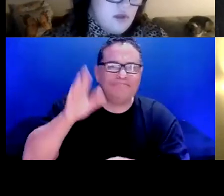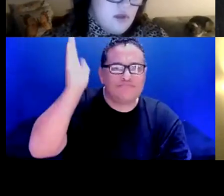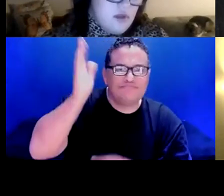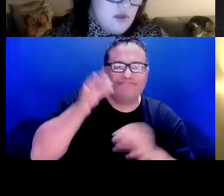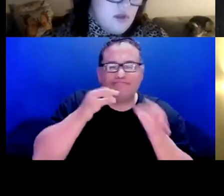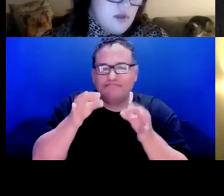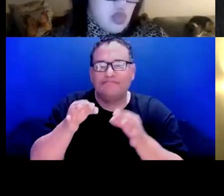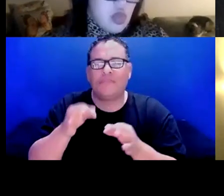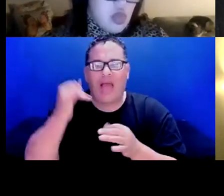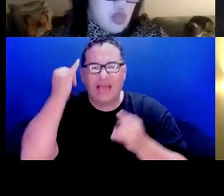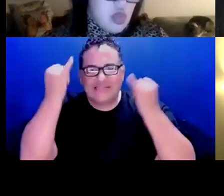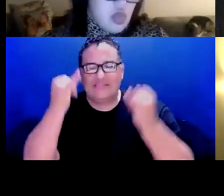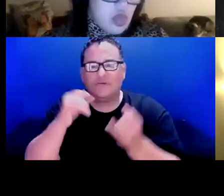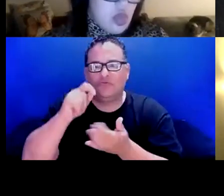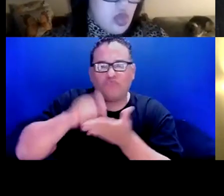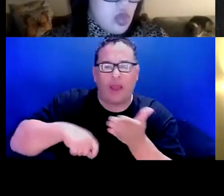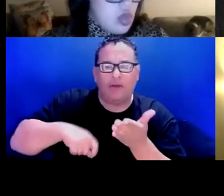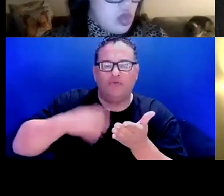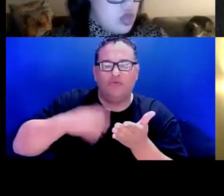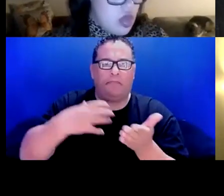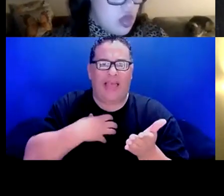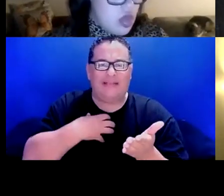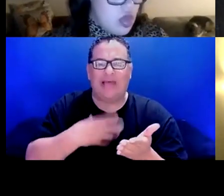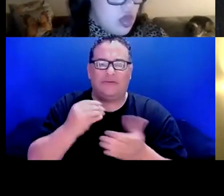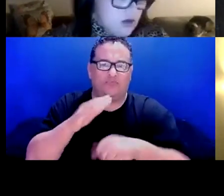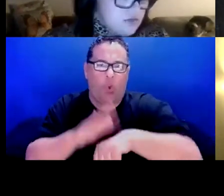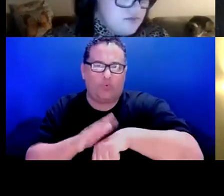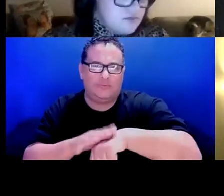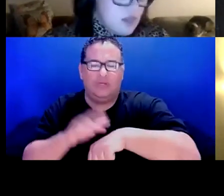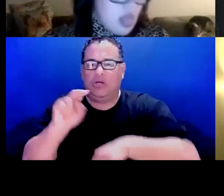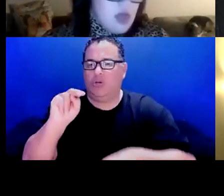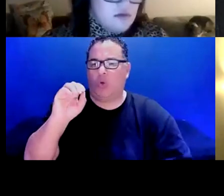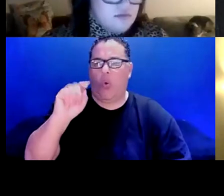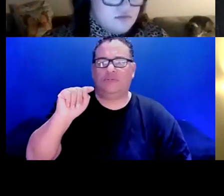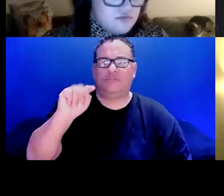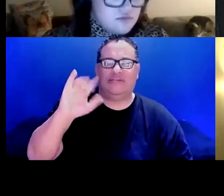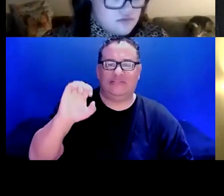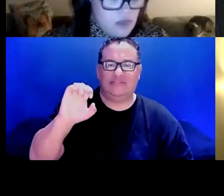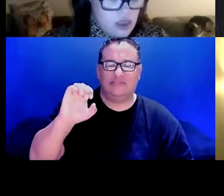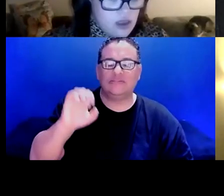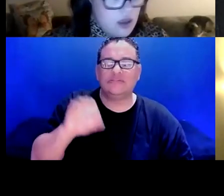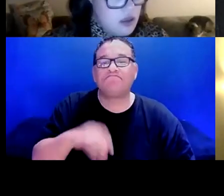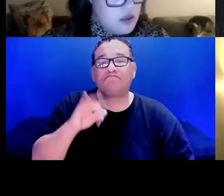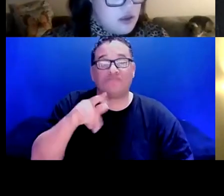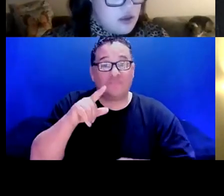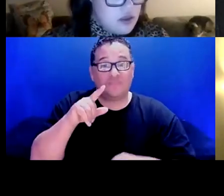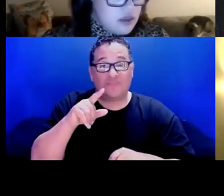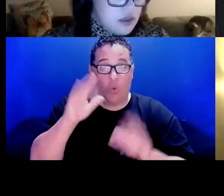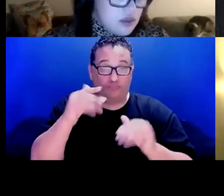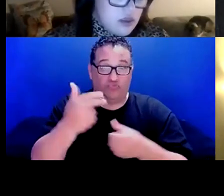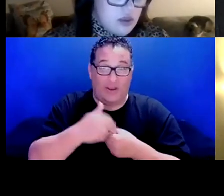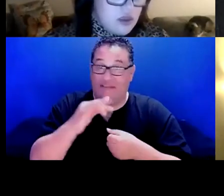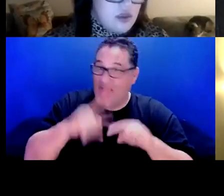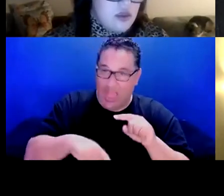complaints, writing good notices. And so we hope that you'll join us tomorrow. And if you can't, this will be, this recording will be